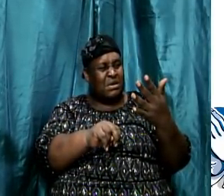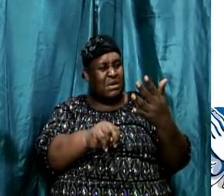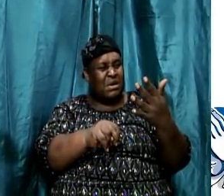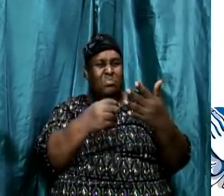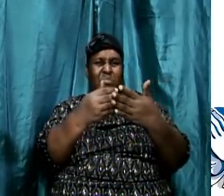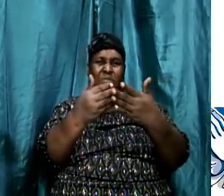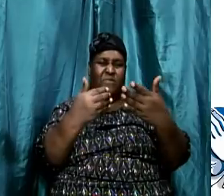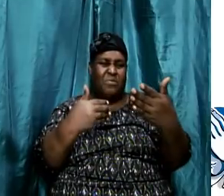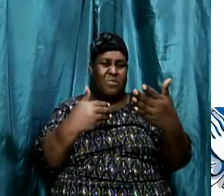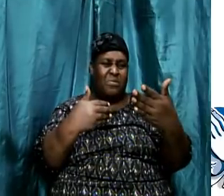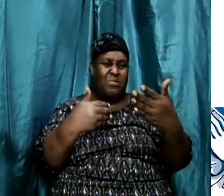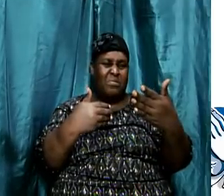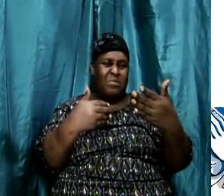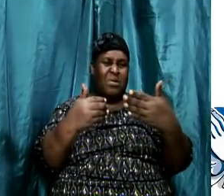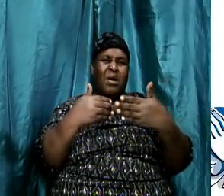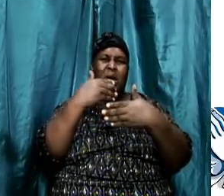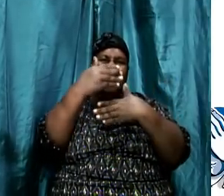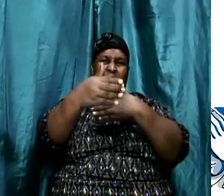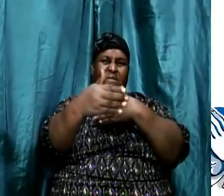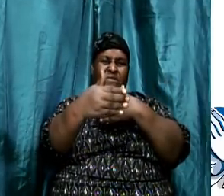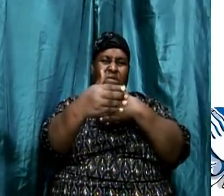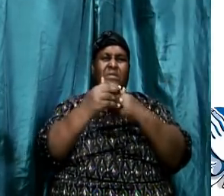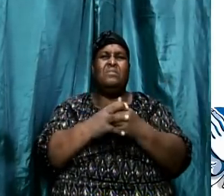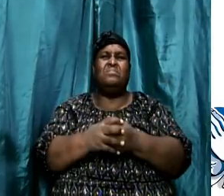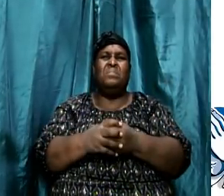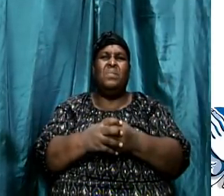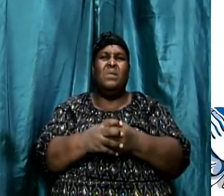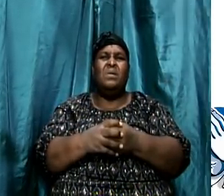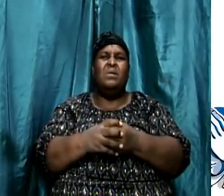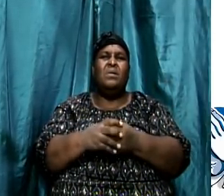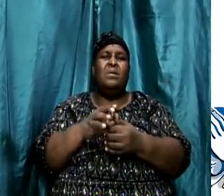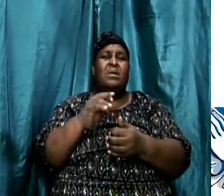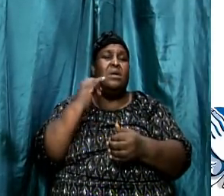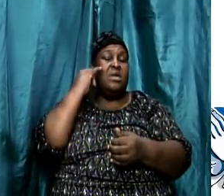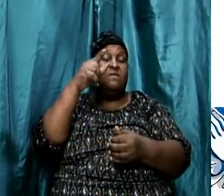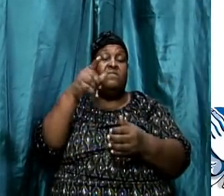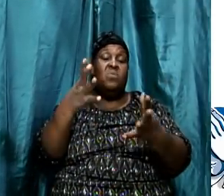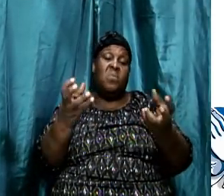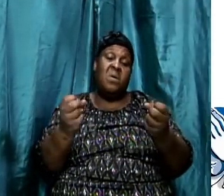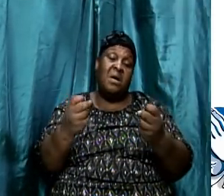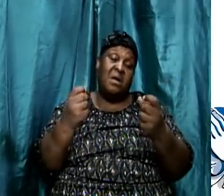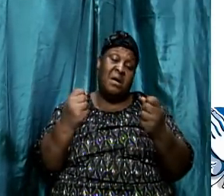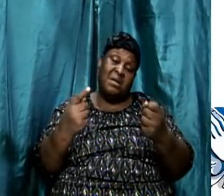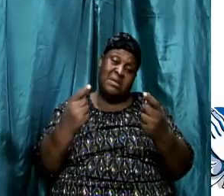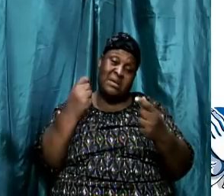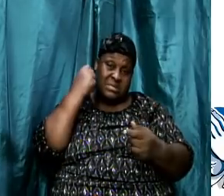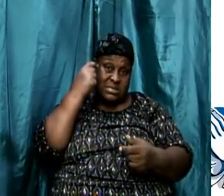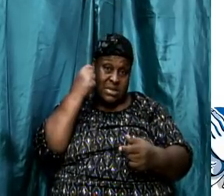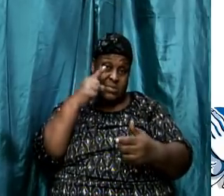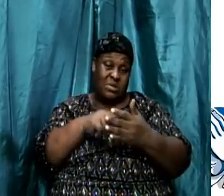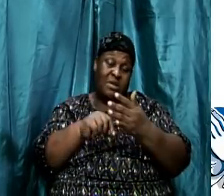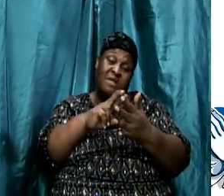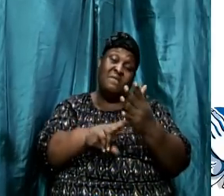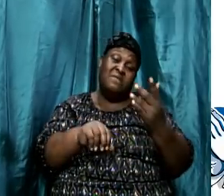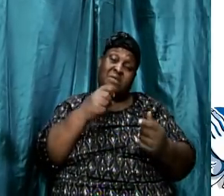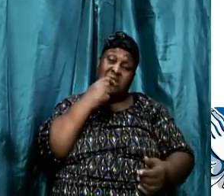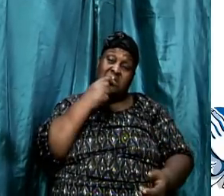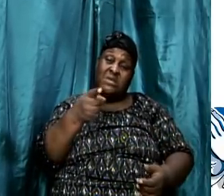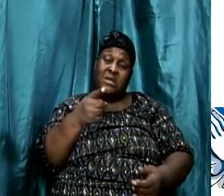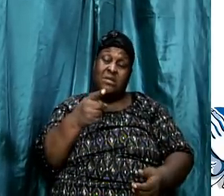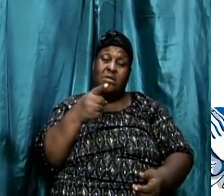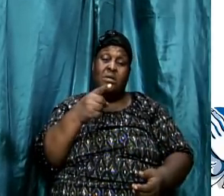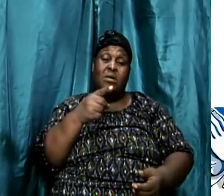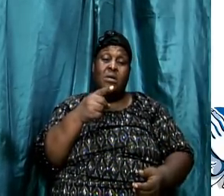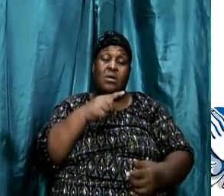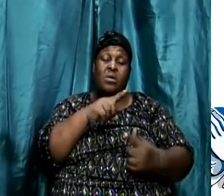So every time you if you want to understand what a verse is saying, brothers and sisters, what you have to do is that if